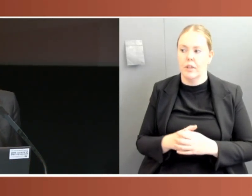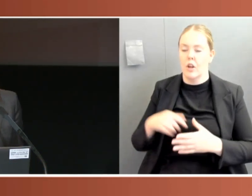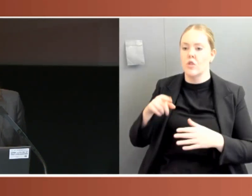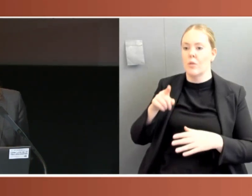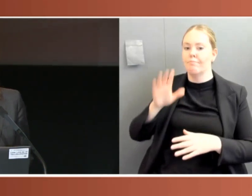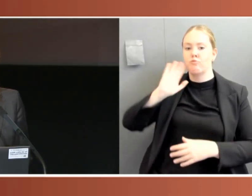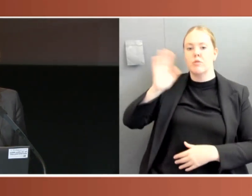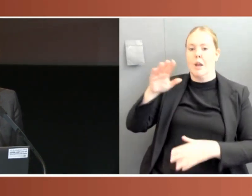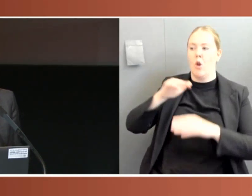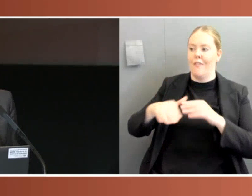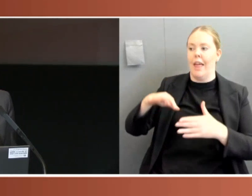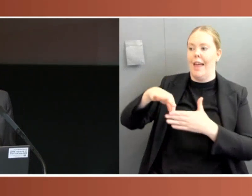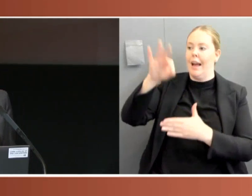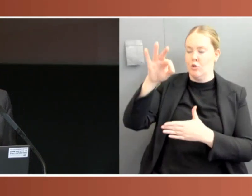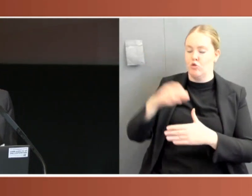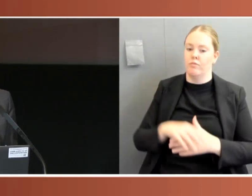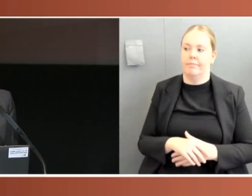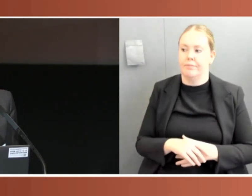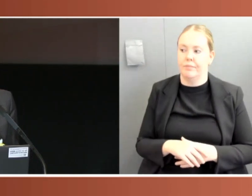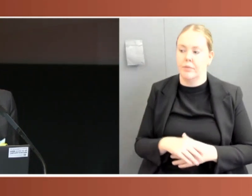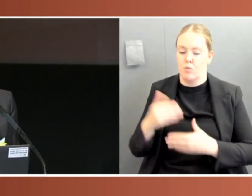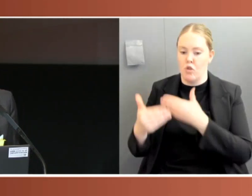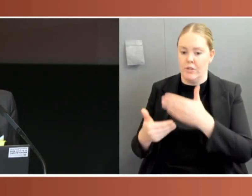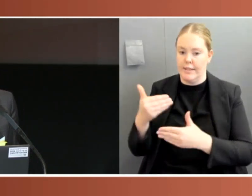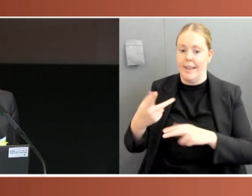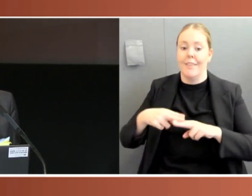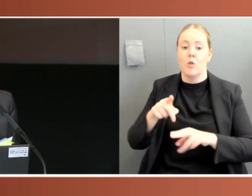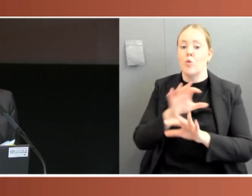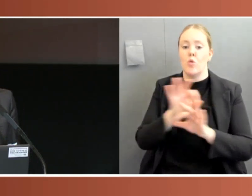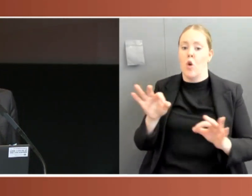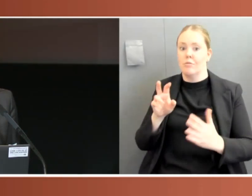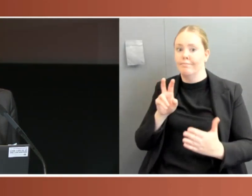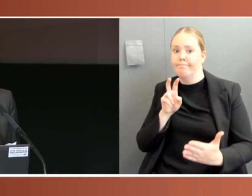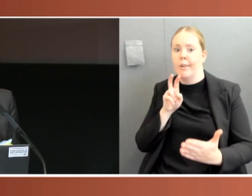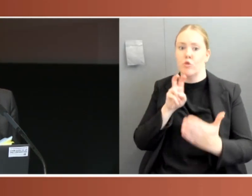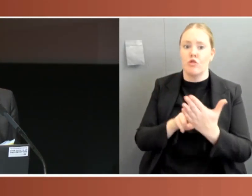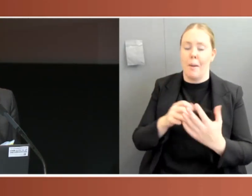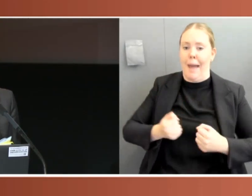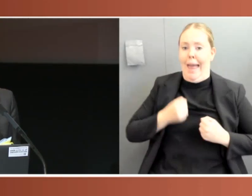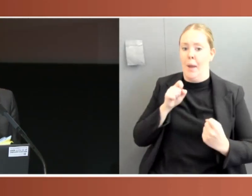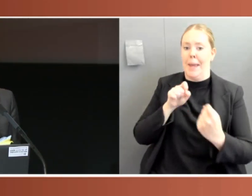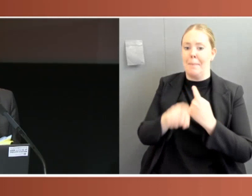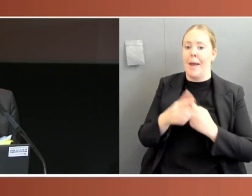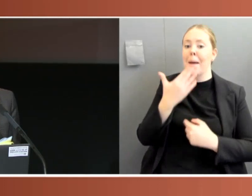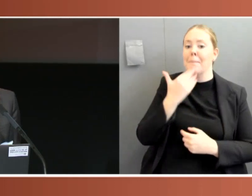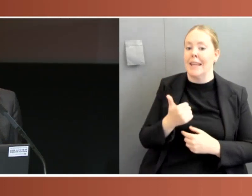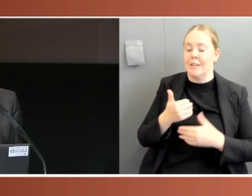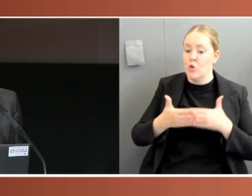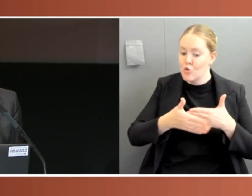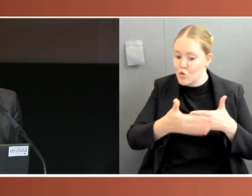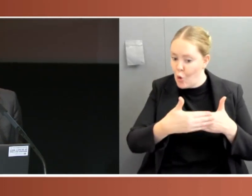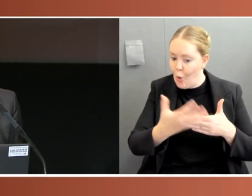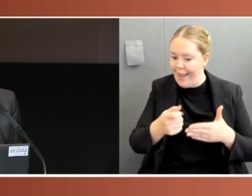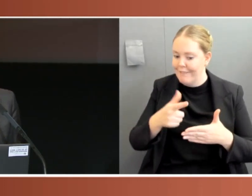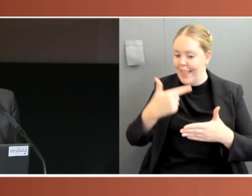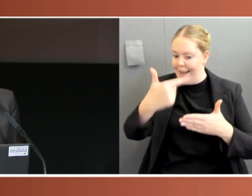subscribed, can I encourage you to sign up to our email subscriber list? There's a list at the door. Or you can email us at research.sen